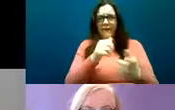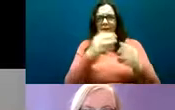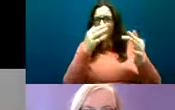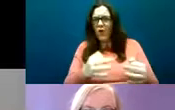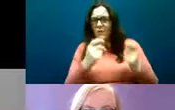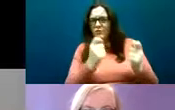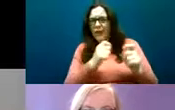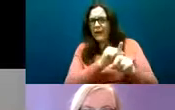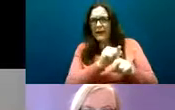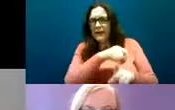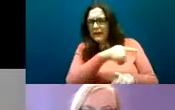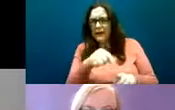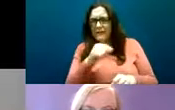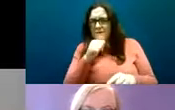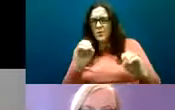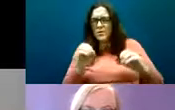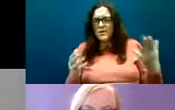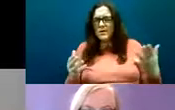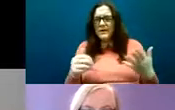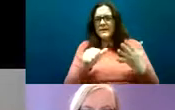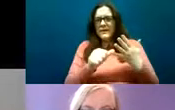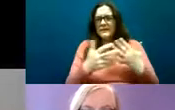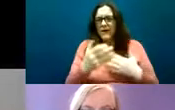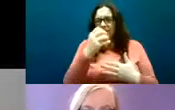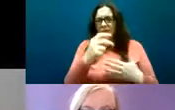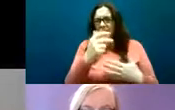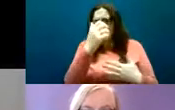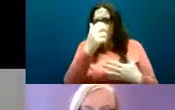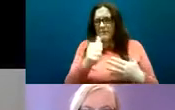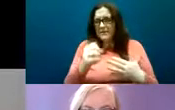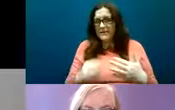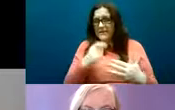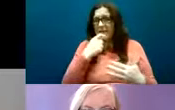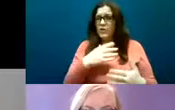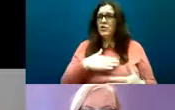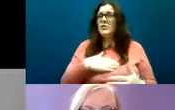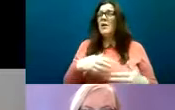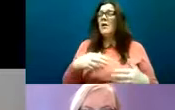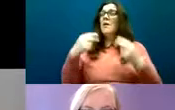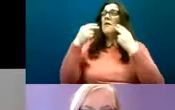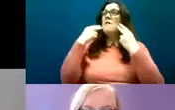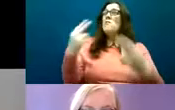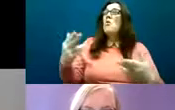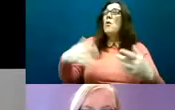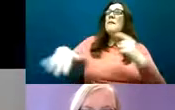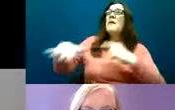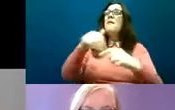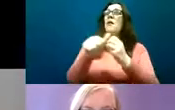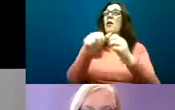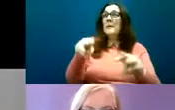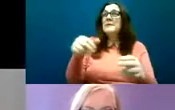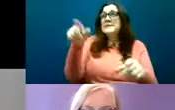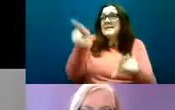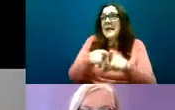as having layperson's level of knowledge in autism nearly three quarters of the respondents identified themselves